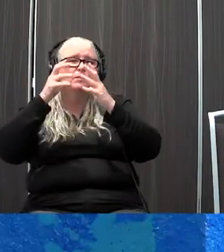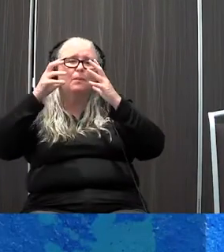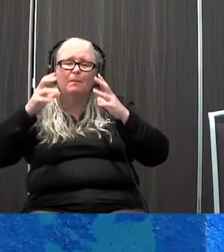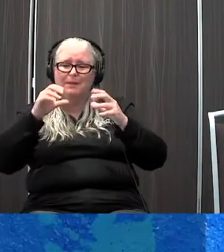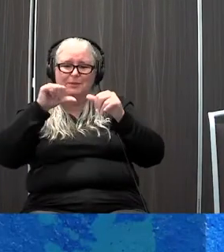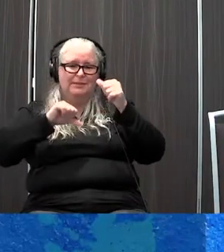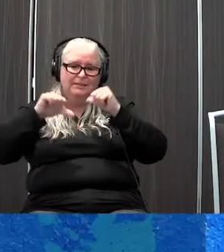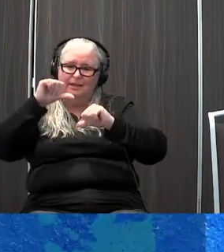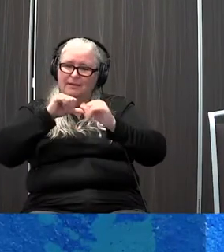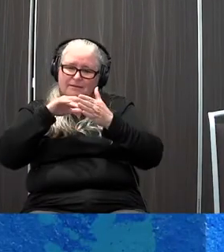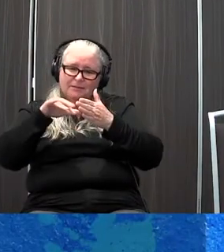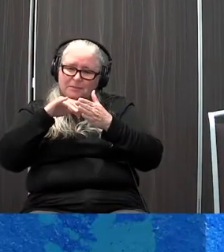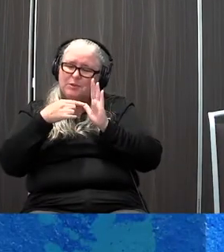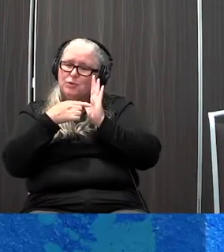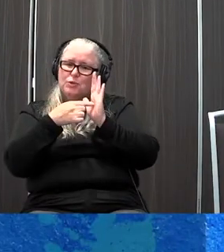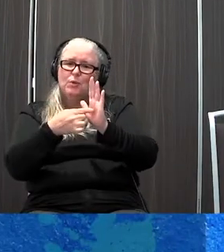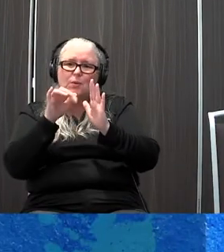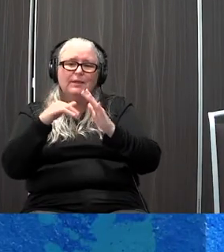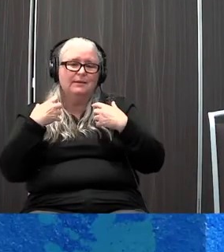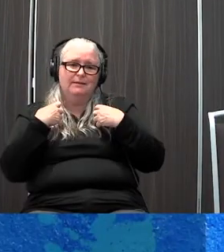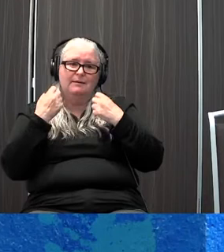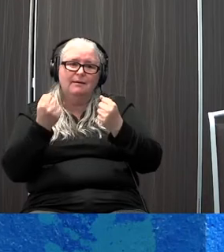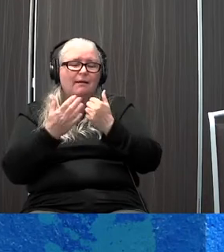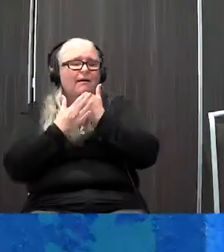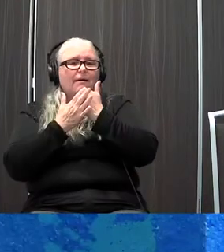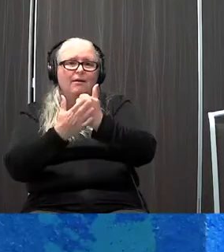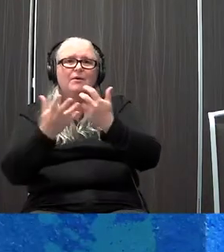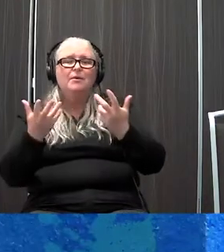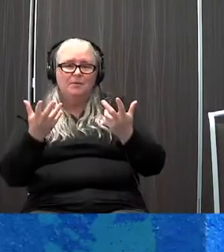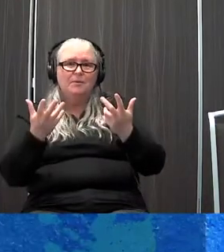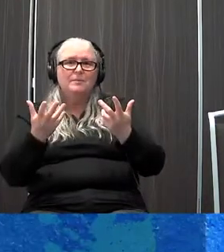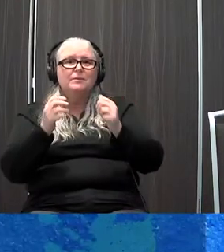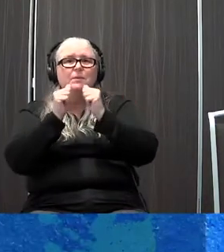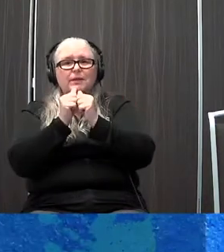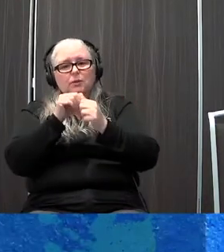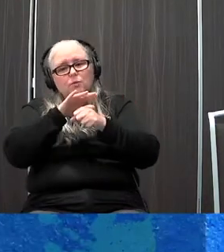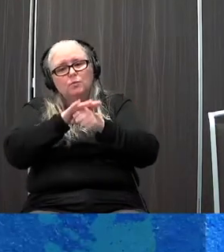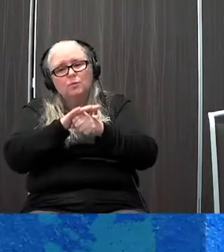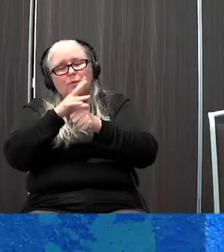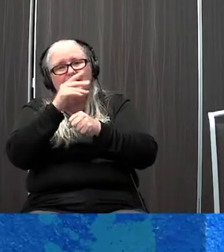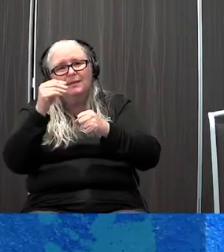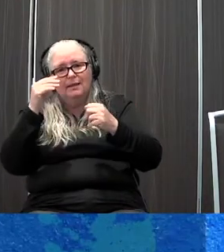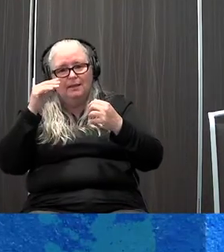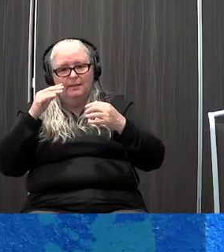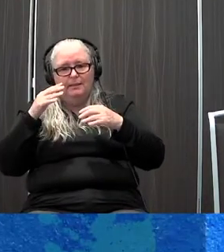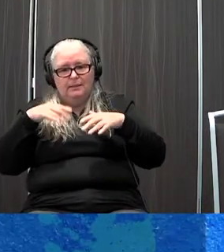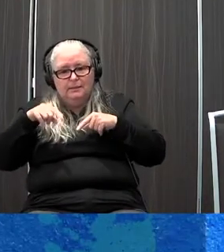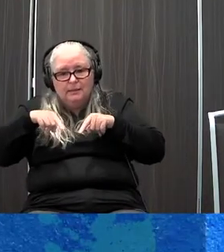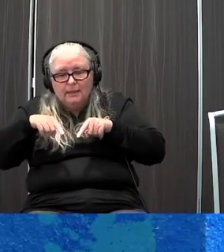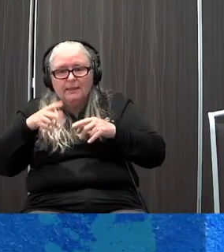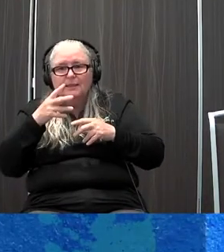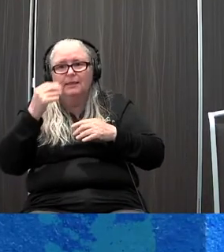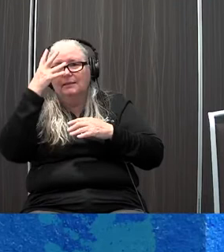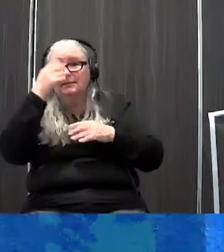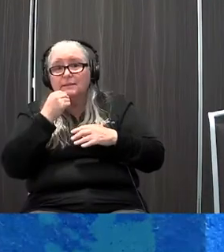have shown that these things are helpful, particularly when it relates to stress and anxiety, sleep issues, maybe headaches or pain, used a lot